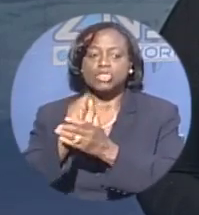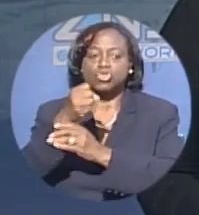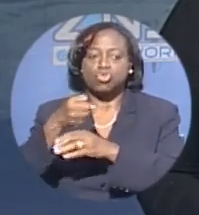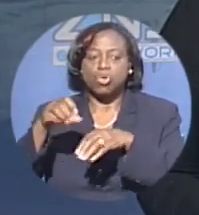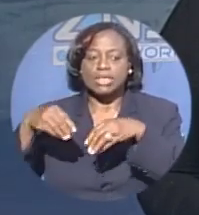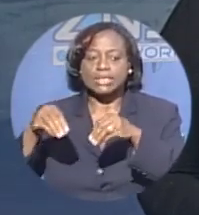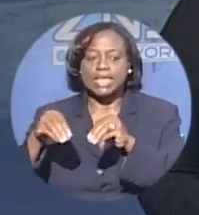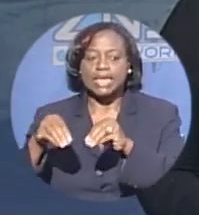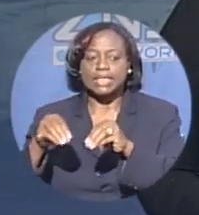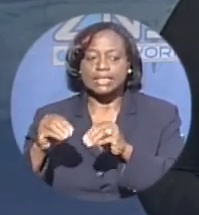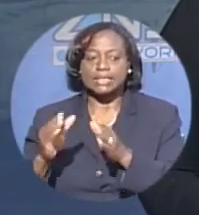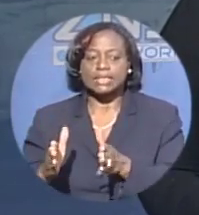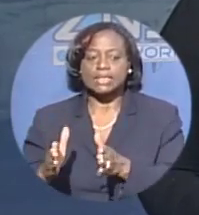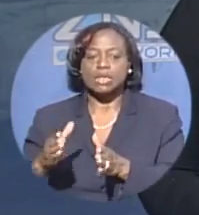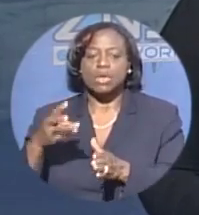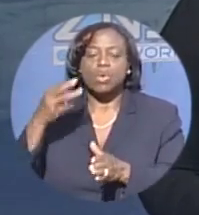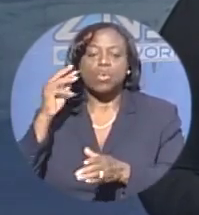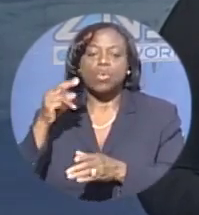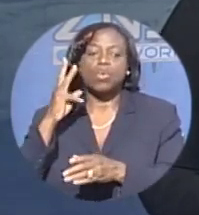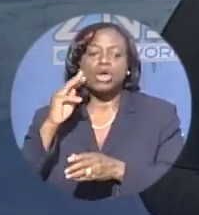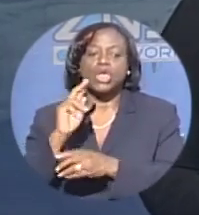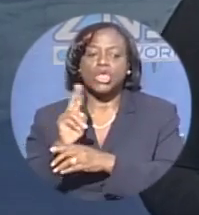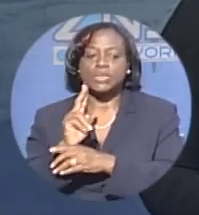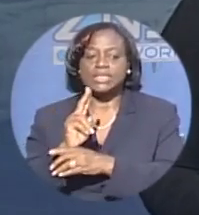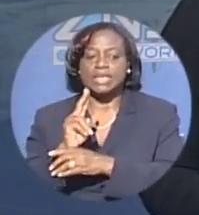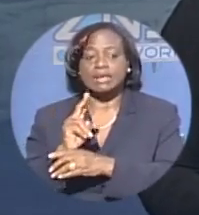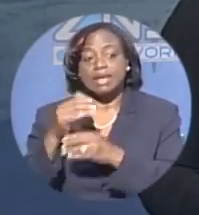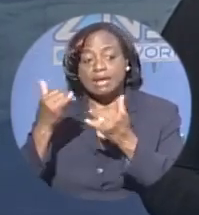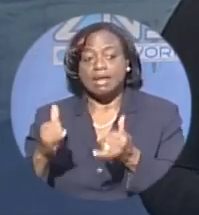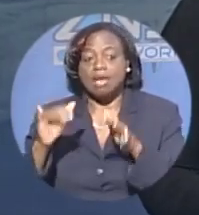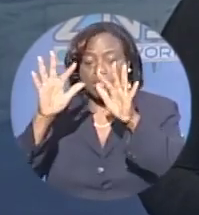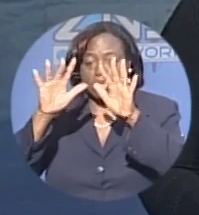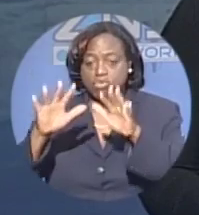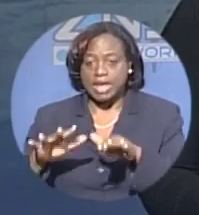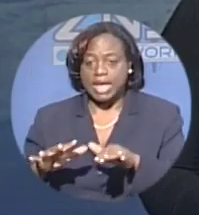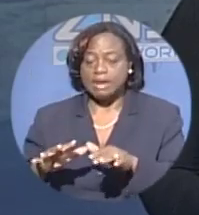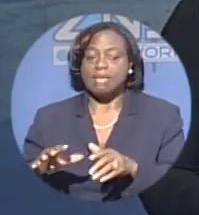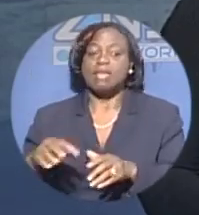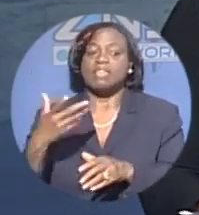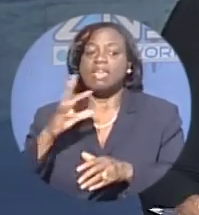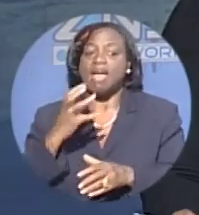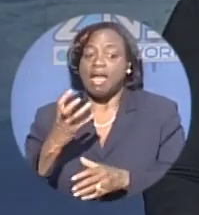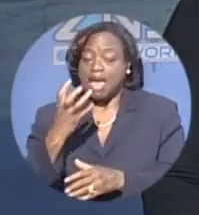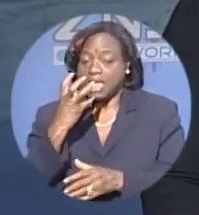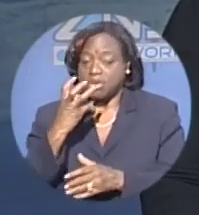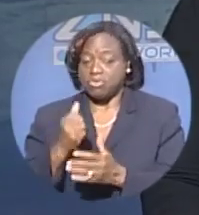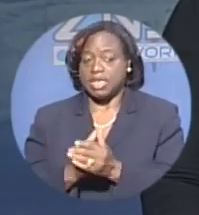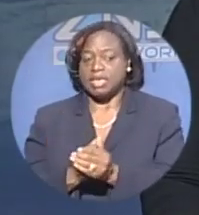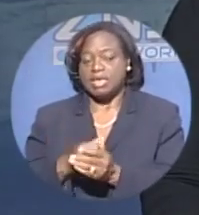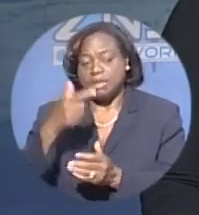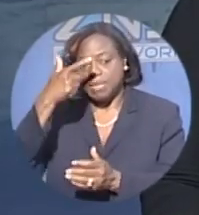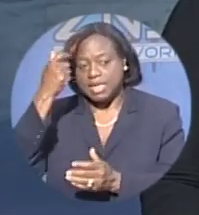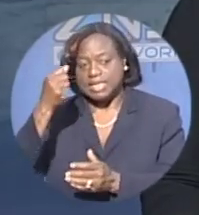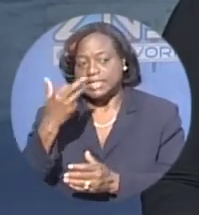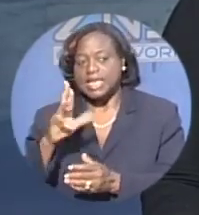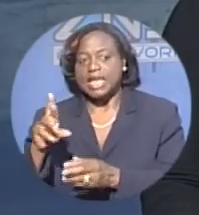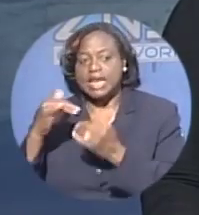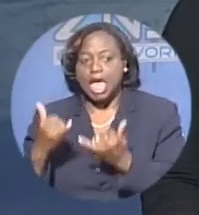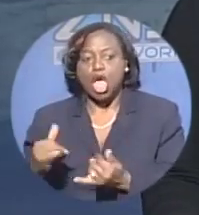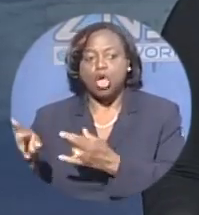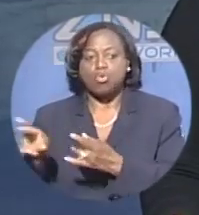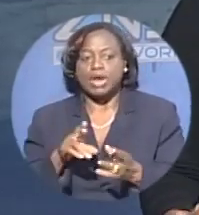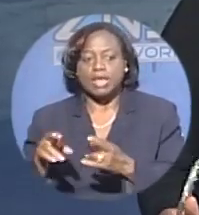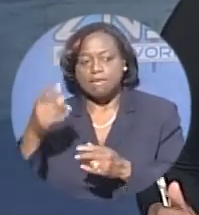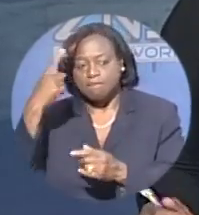vendors are vexed. They say their patience is wearing thin. As Carla Palma tells us, vendors say they are ready for a permanent